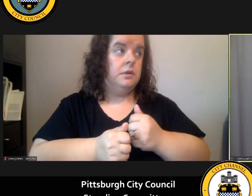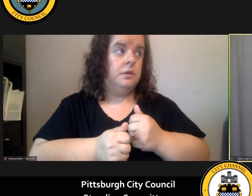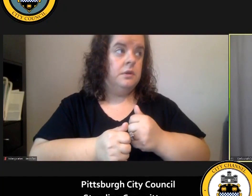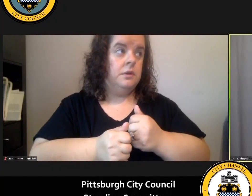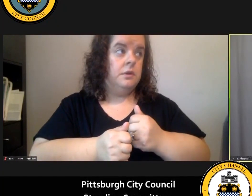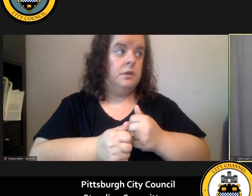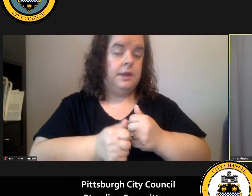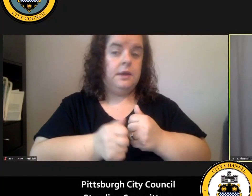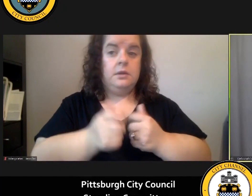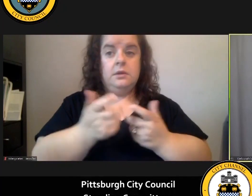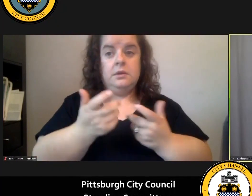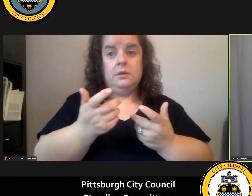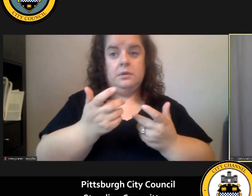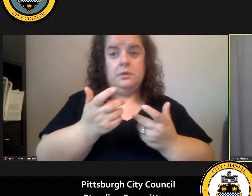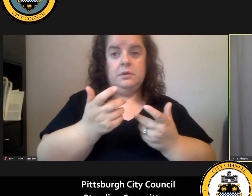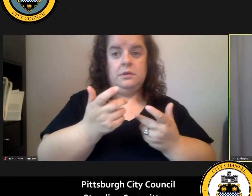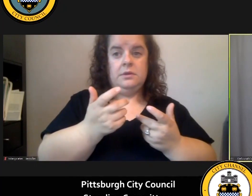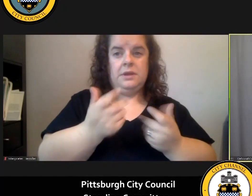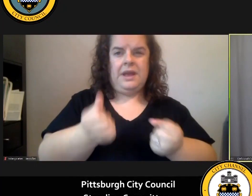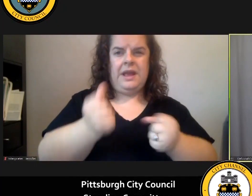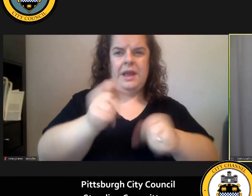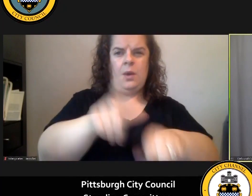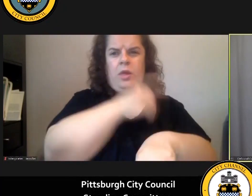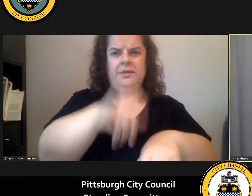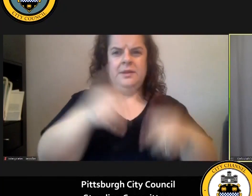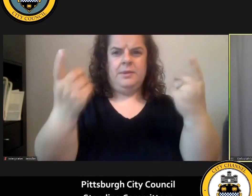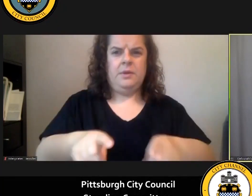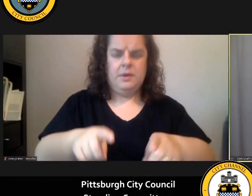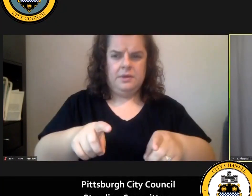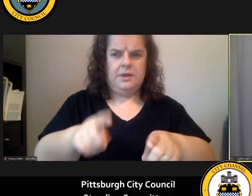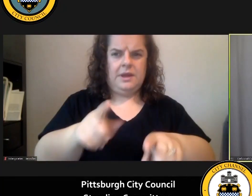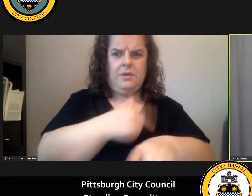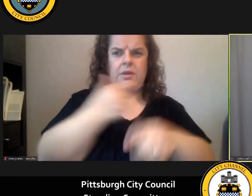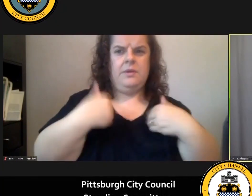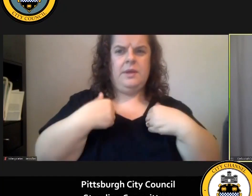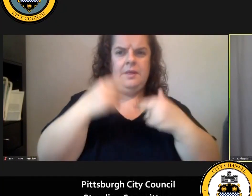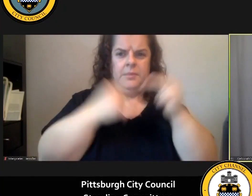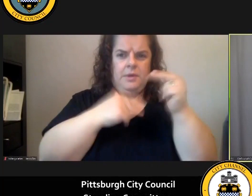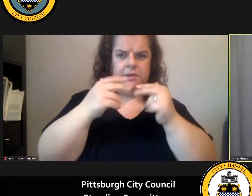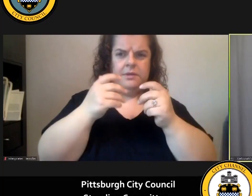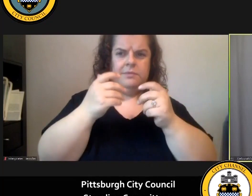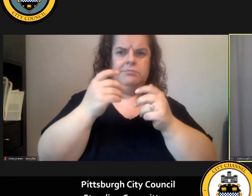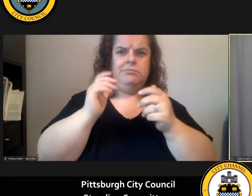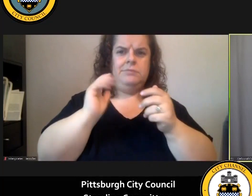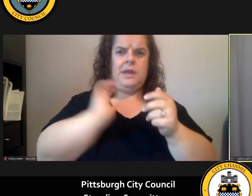and how long has that been going on how long have we had the building under our control